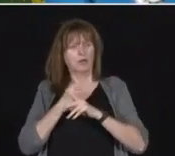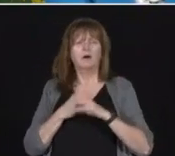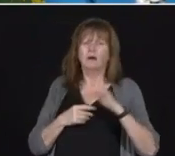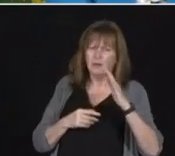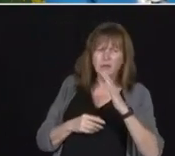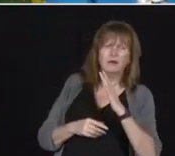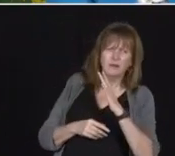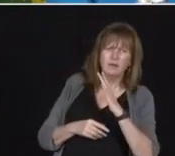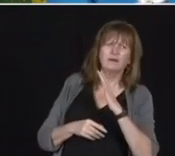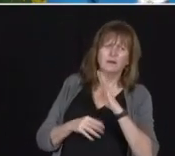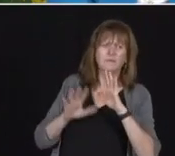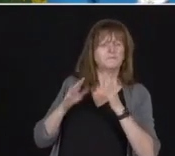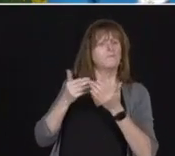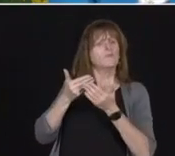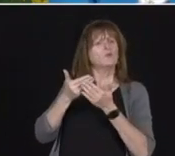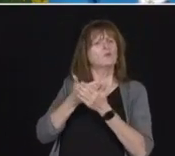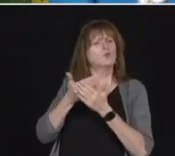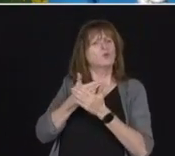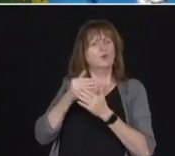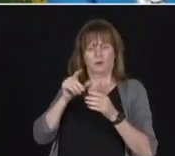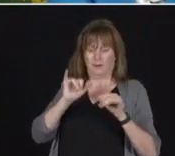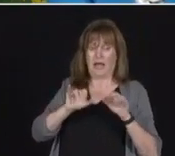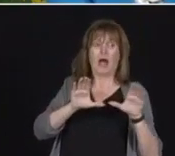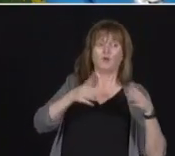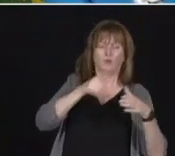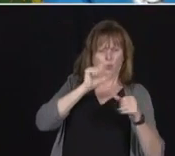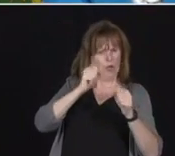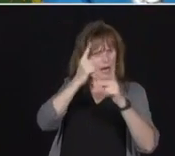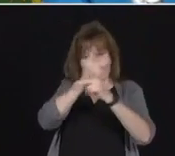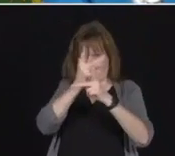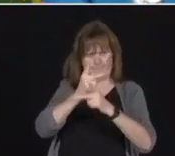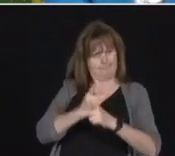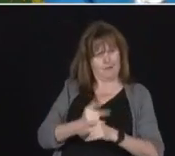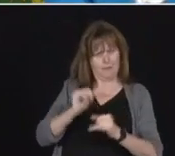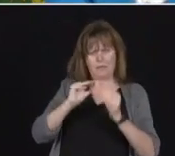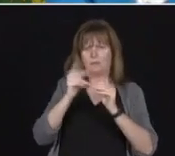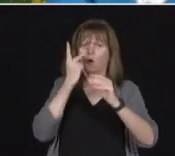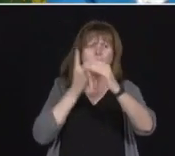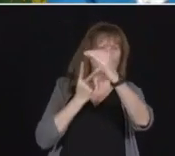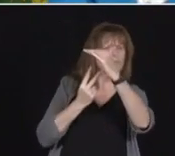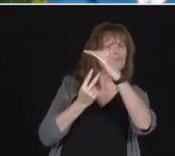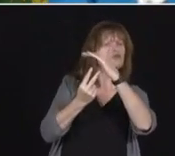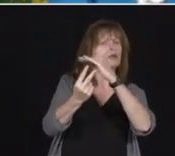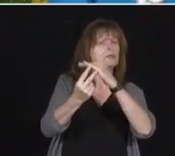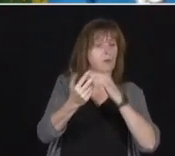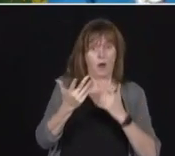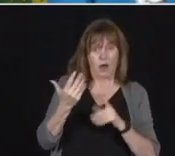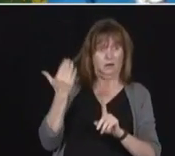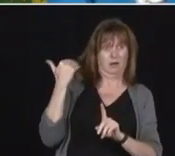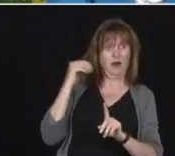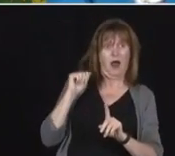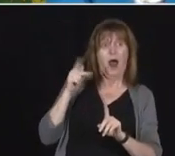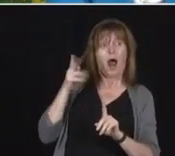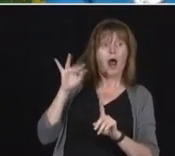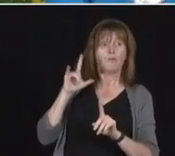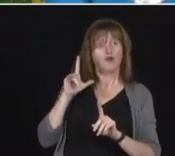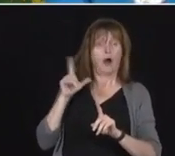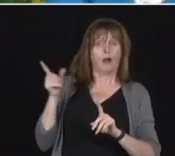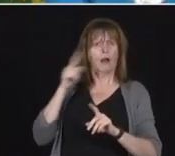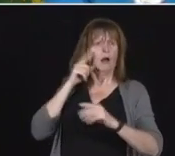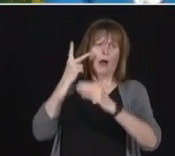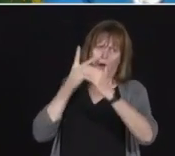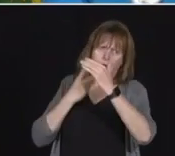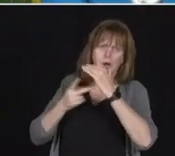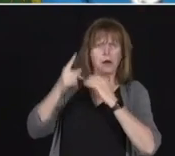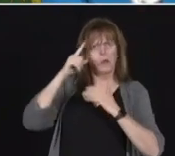Models going forward, you know, that was done back in April, believe, where you suggested there could be this many cases and this many deaths. I wondering if there is going to